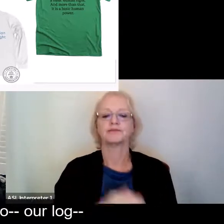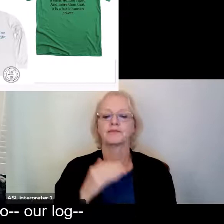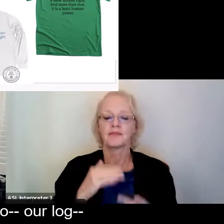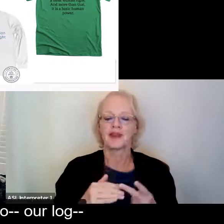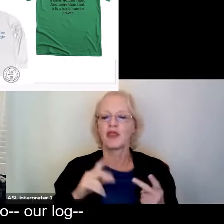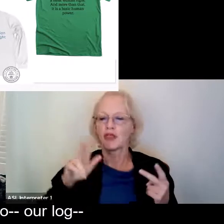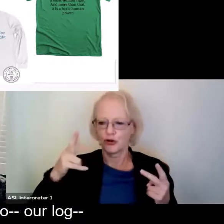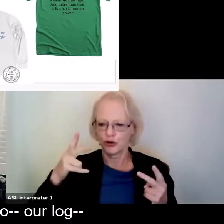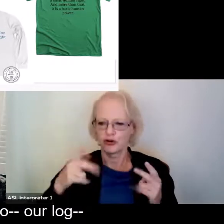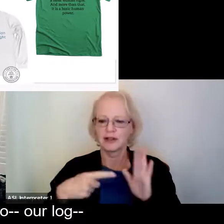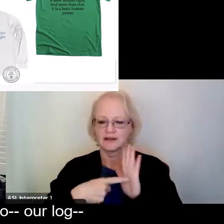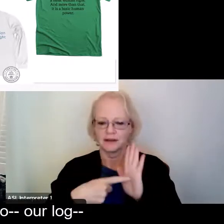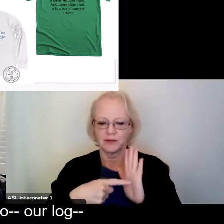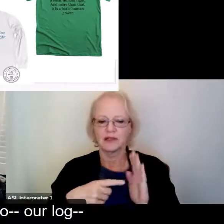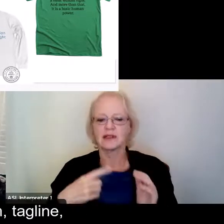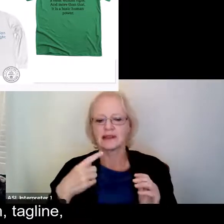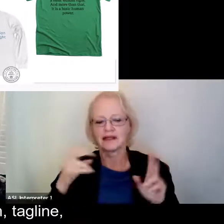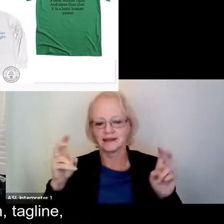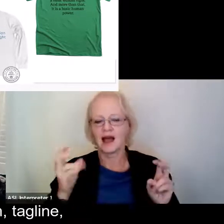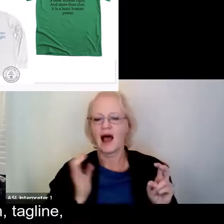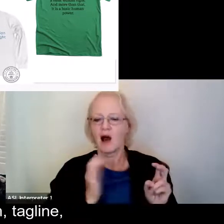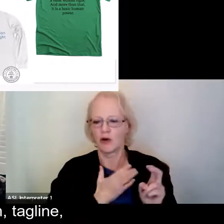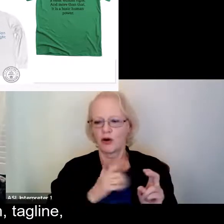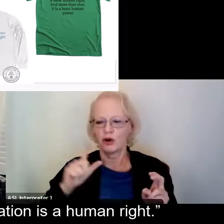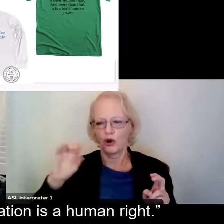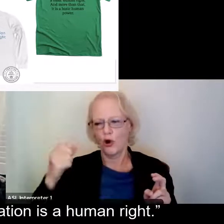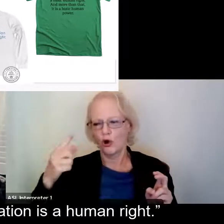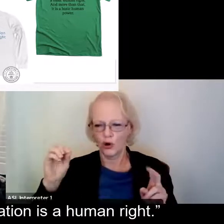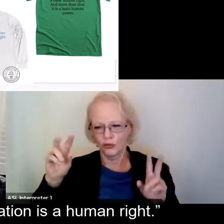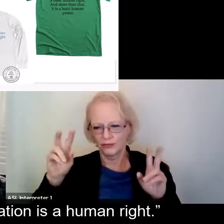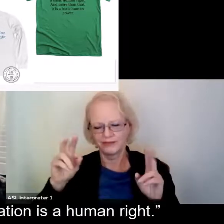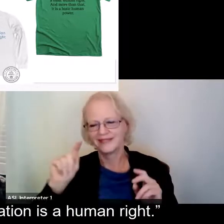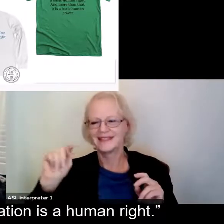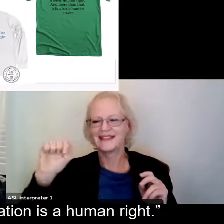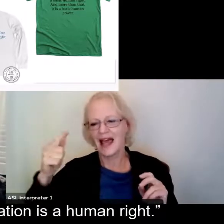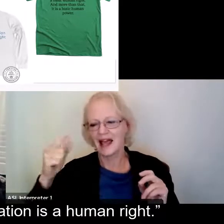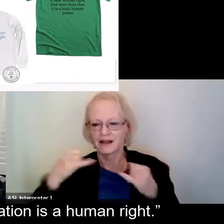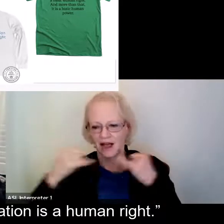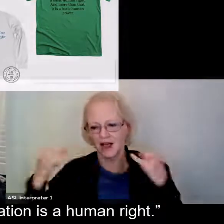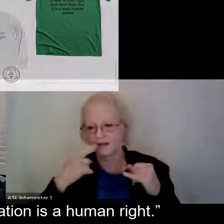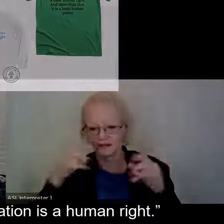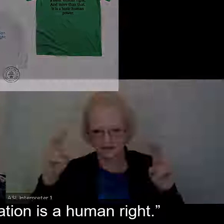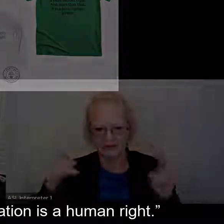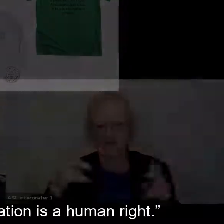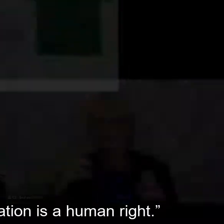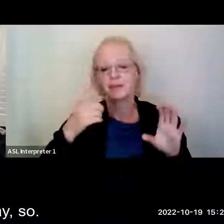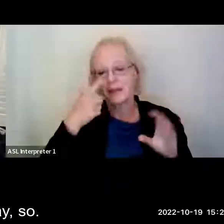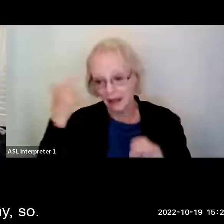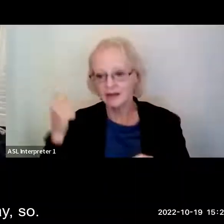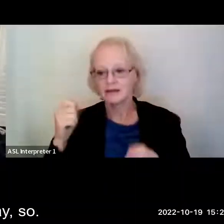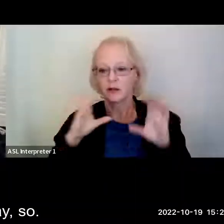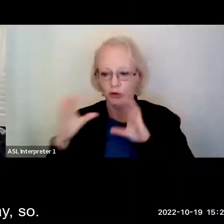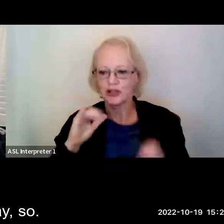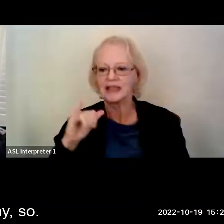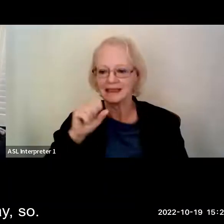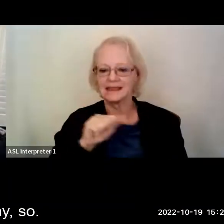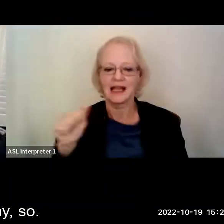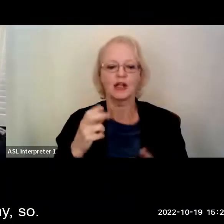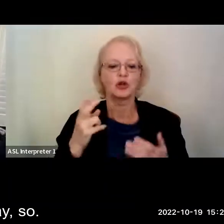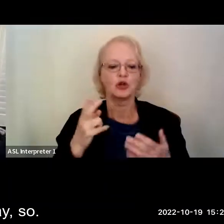tagline, because communication is a human right. Okay.